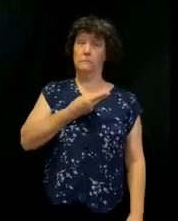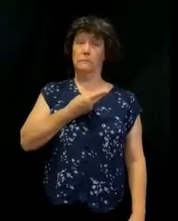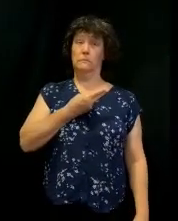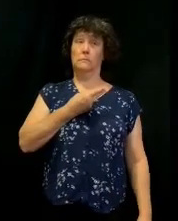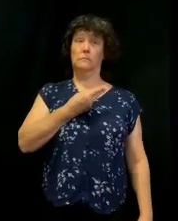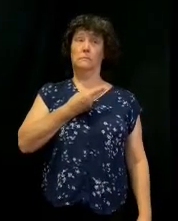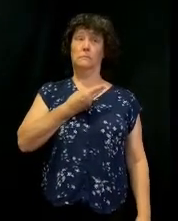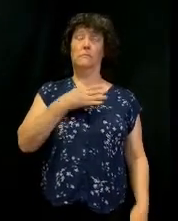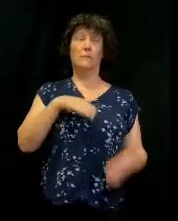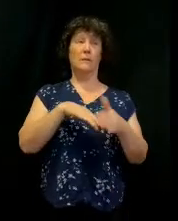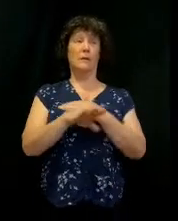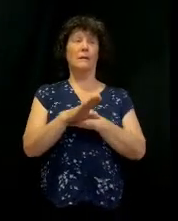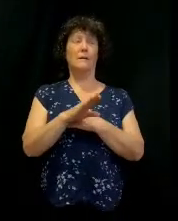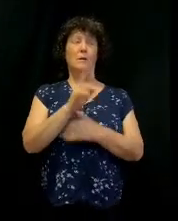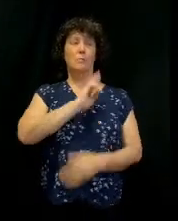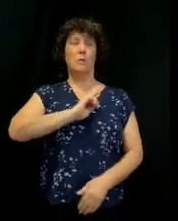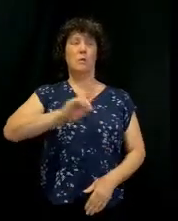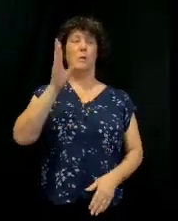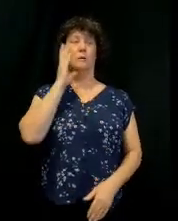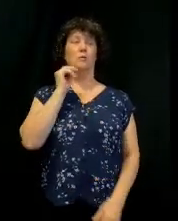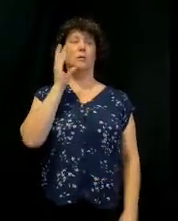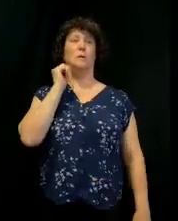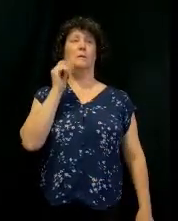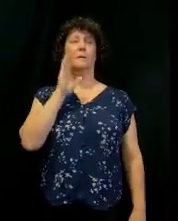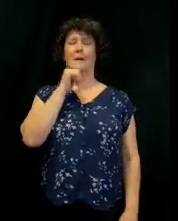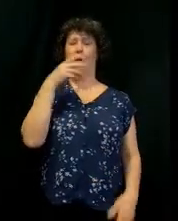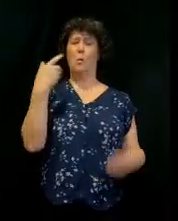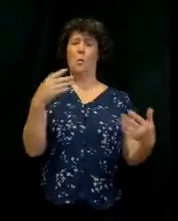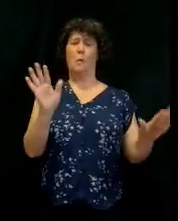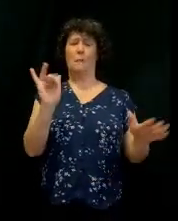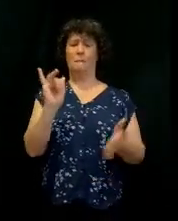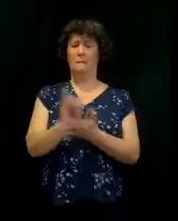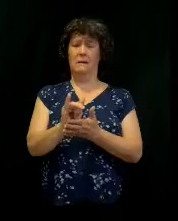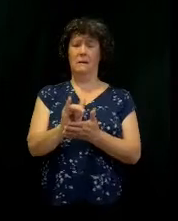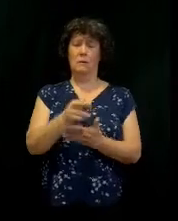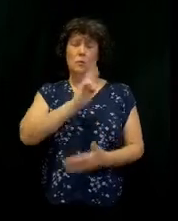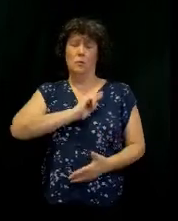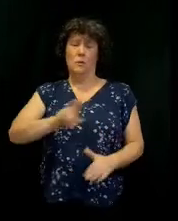And we'll come in and we'll have religious experience. I don't want religious experiences.